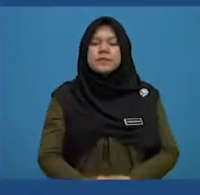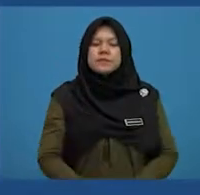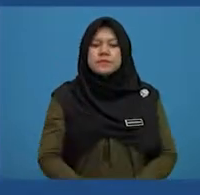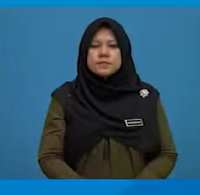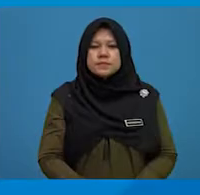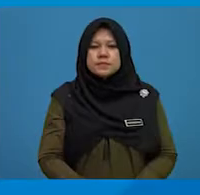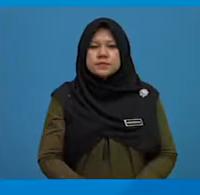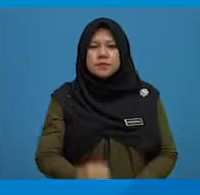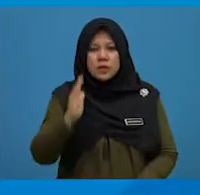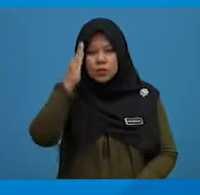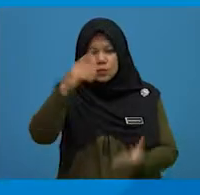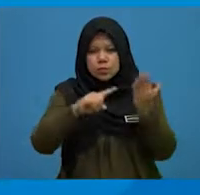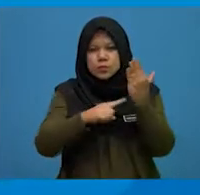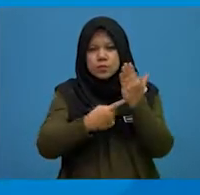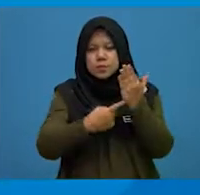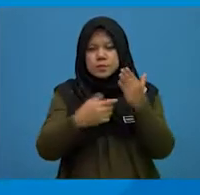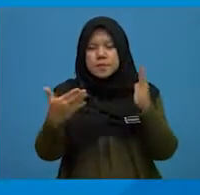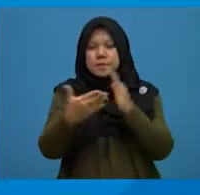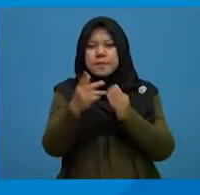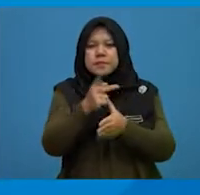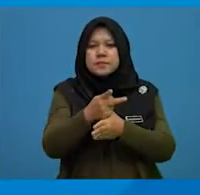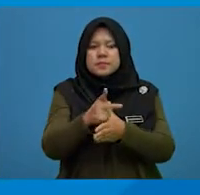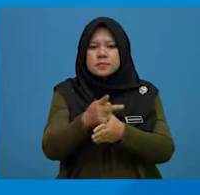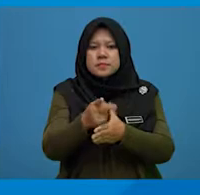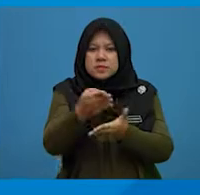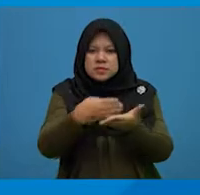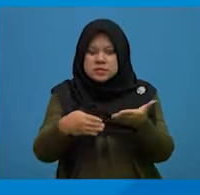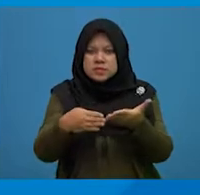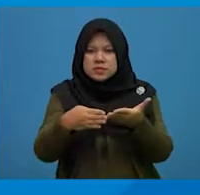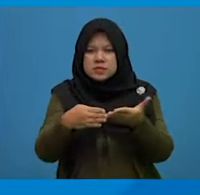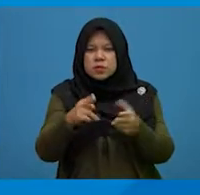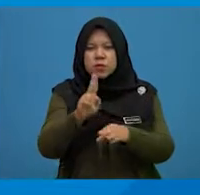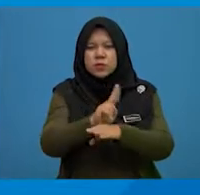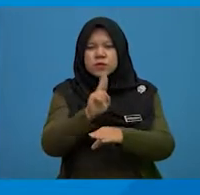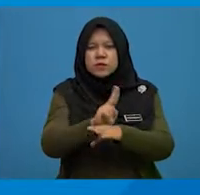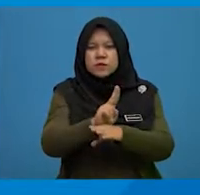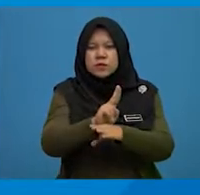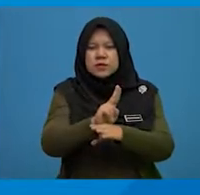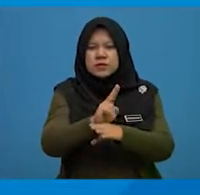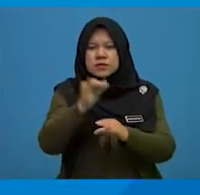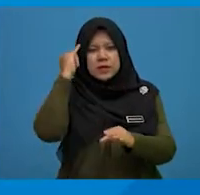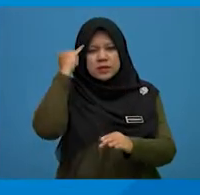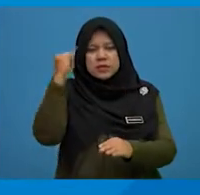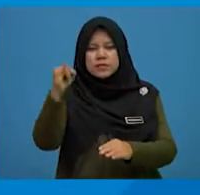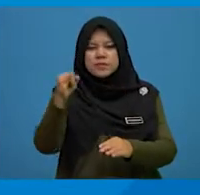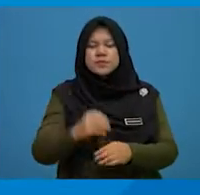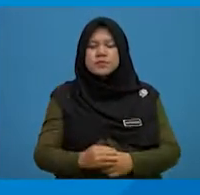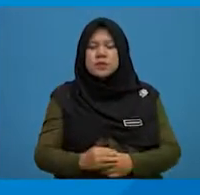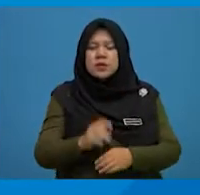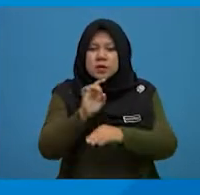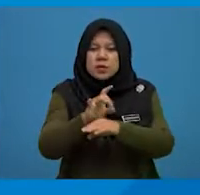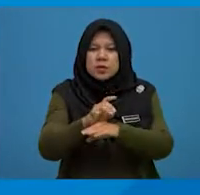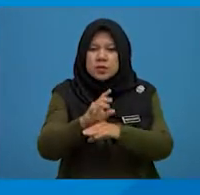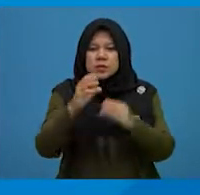We will begin by sharing some useful tips. It is advisable to learn